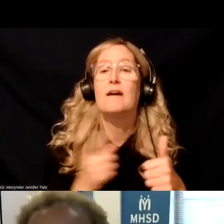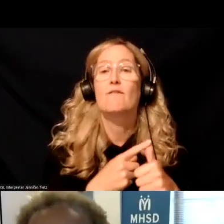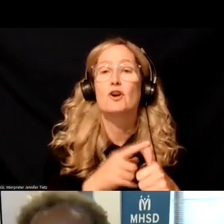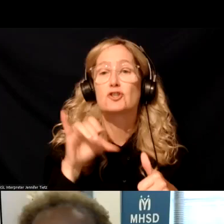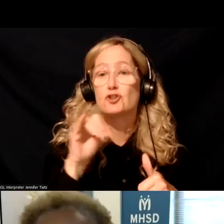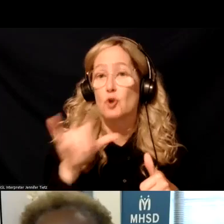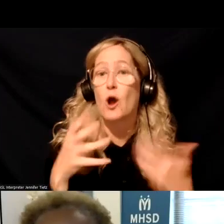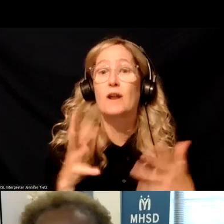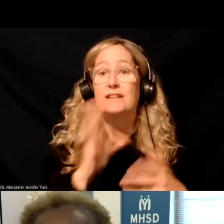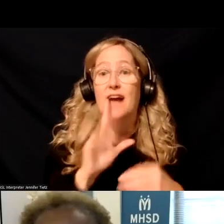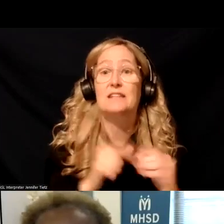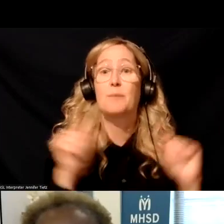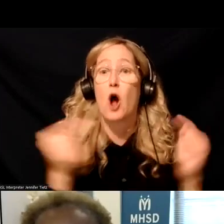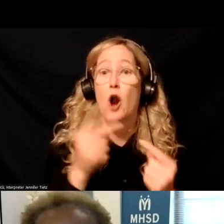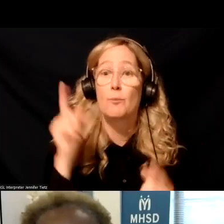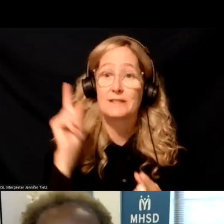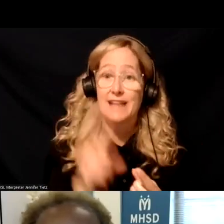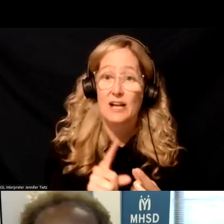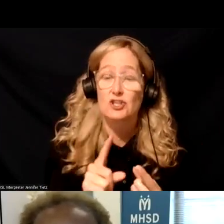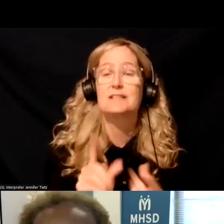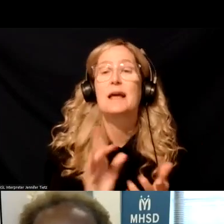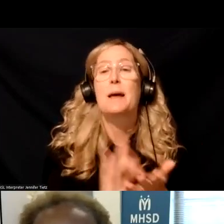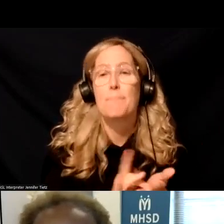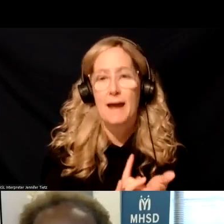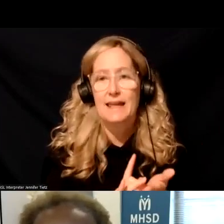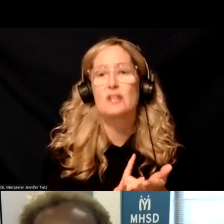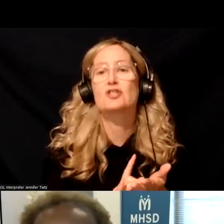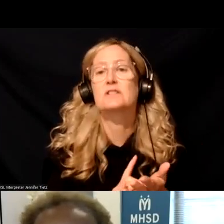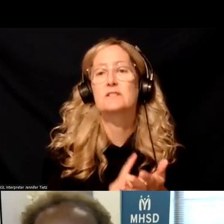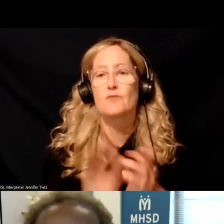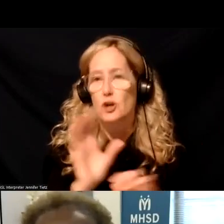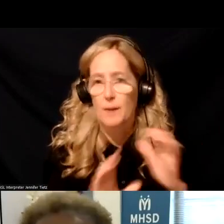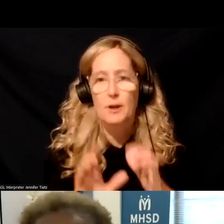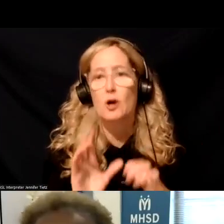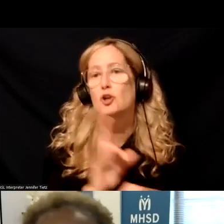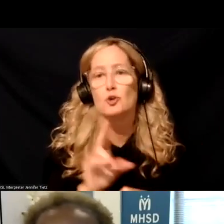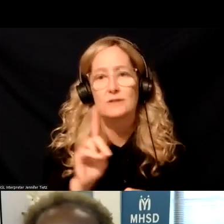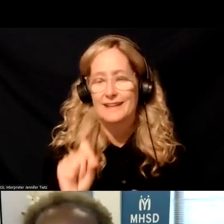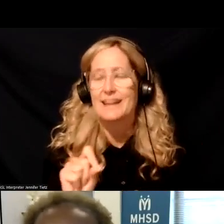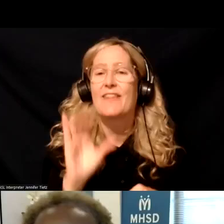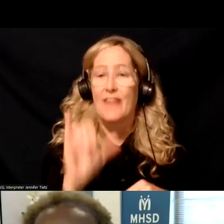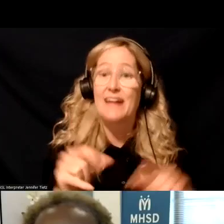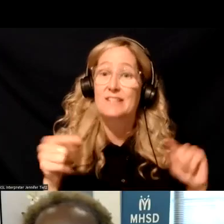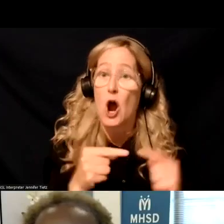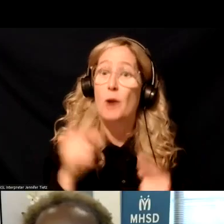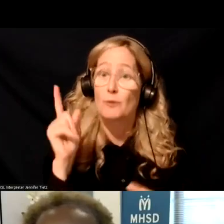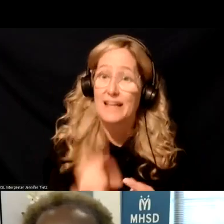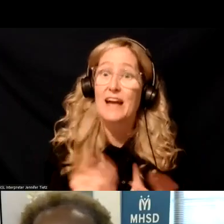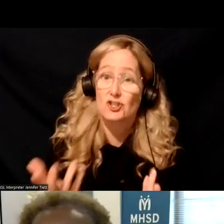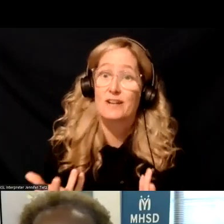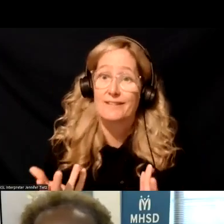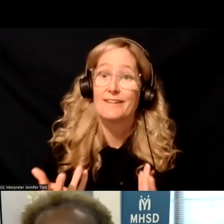Joy has already mentioned harm reduction. Um, medications for substance use disorders is harm reduction. Uh, it is a